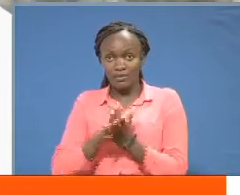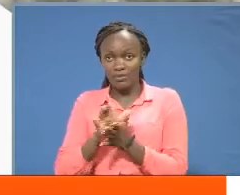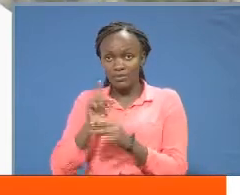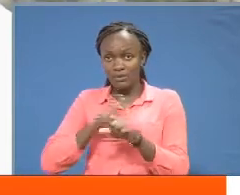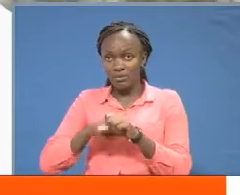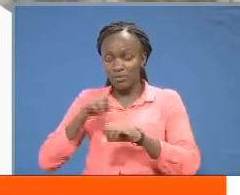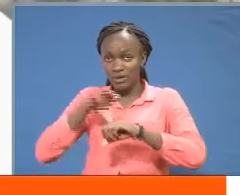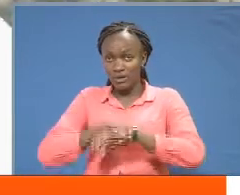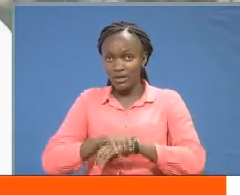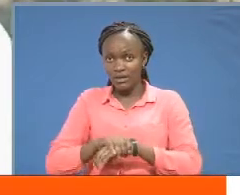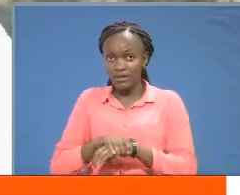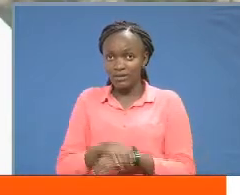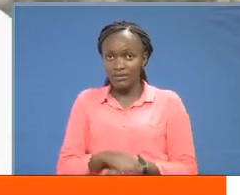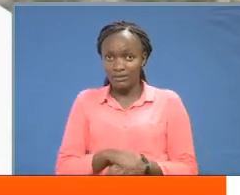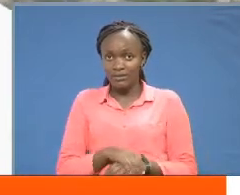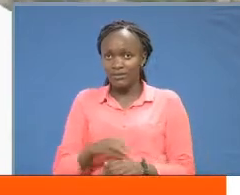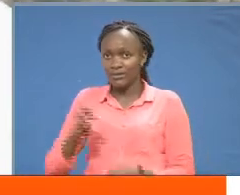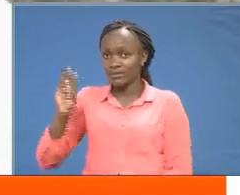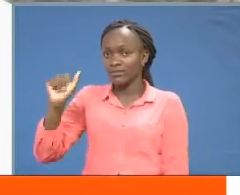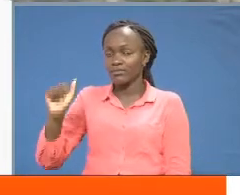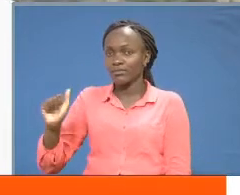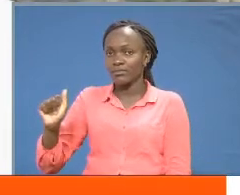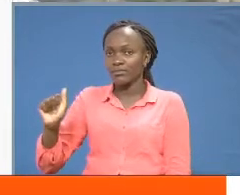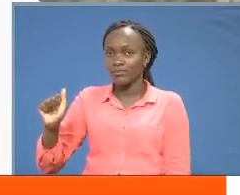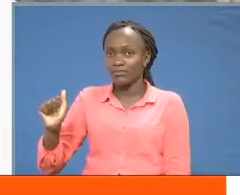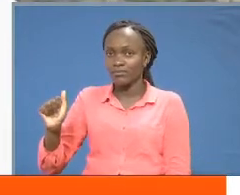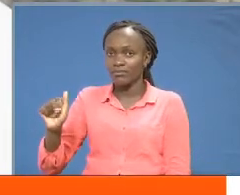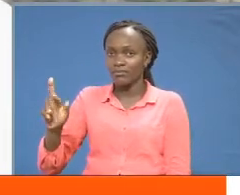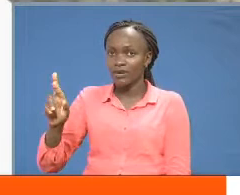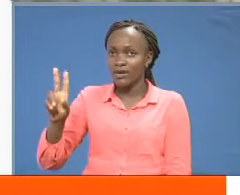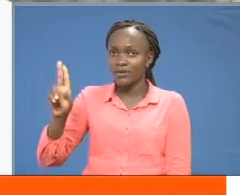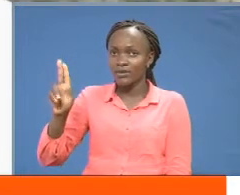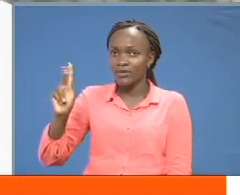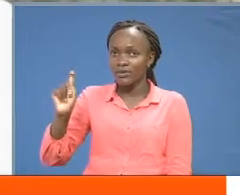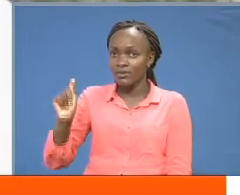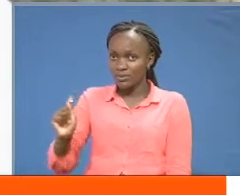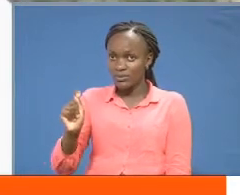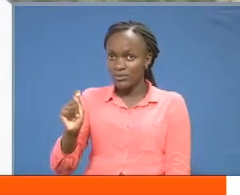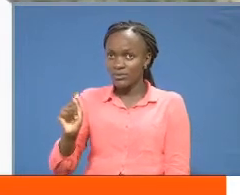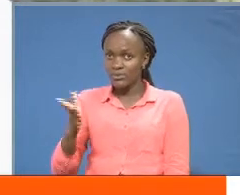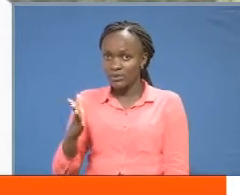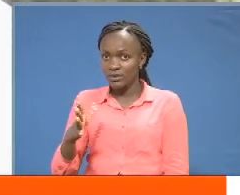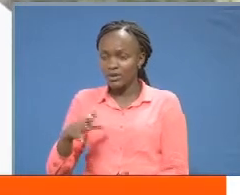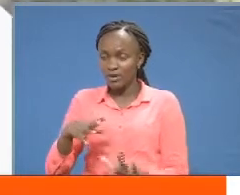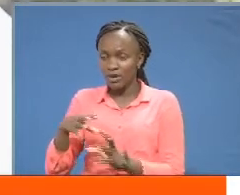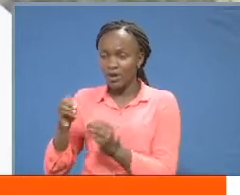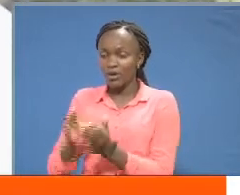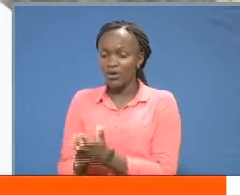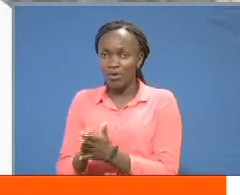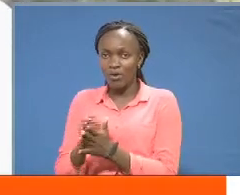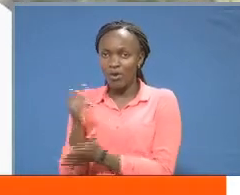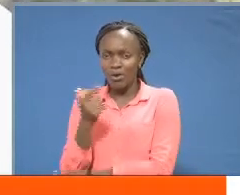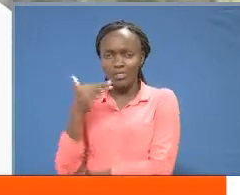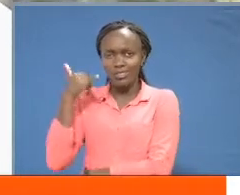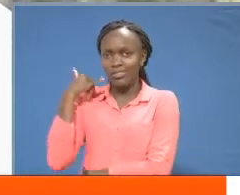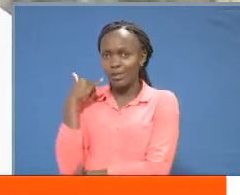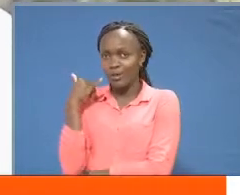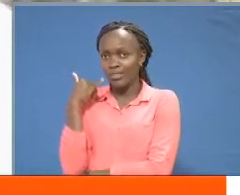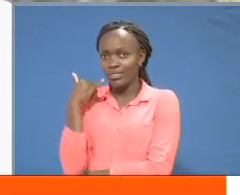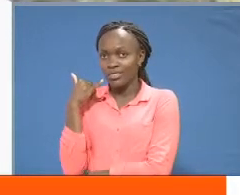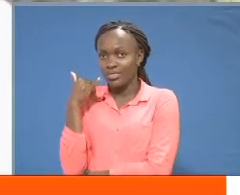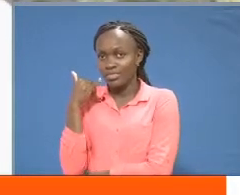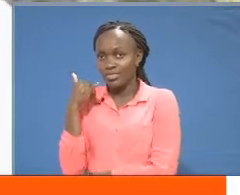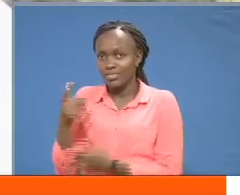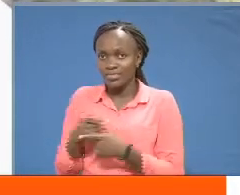what's the name of that maruti yeah to go wherever you want to go you just have to just you just call and then